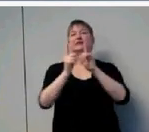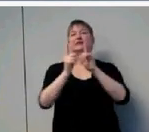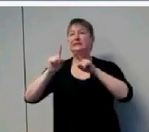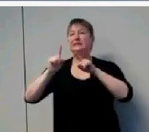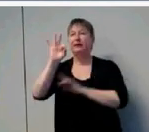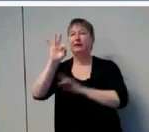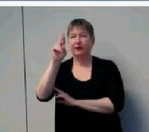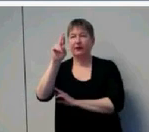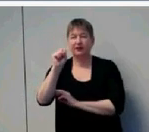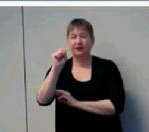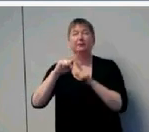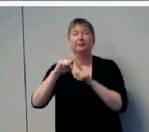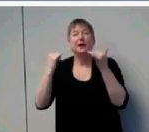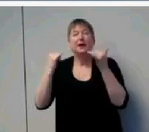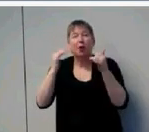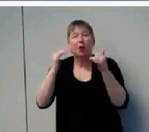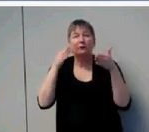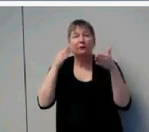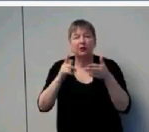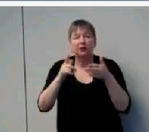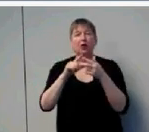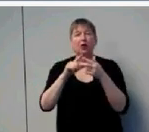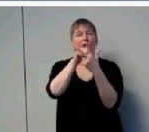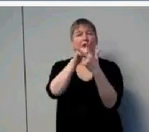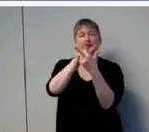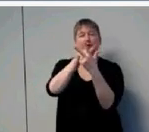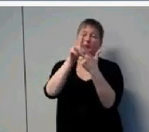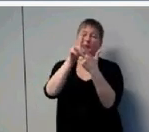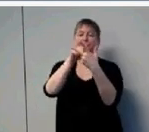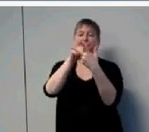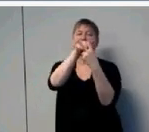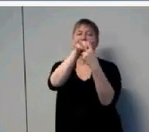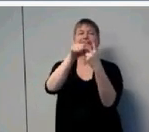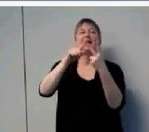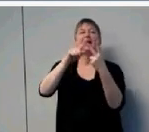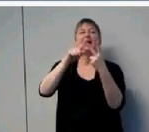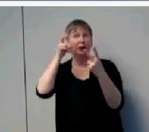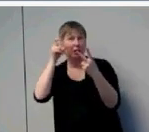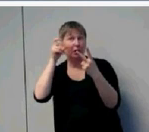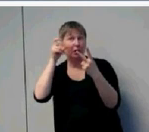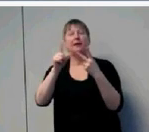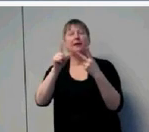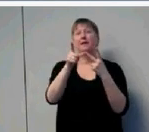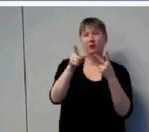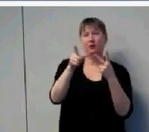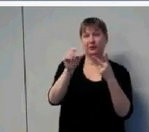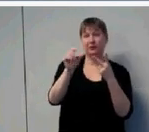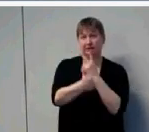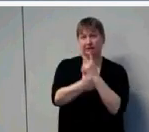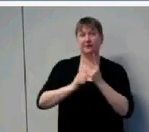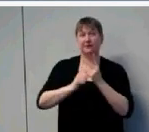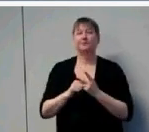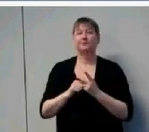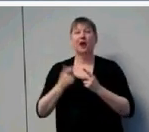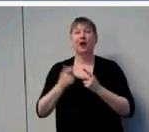speak with you. The children did these comprehensive test batteries. And in audiology,